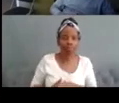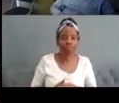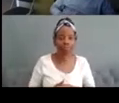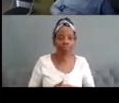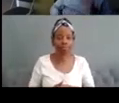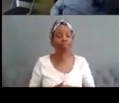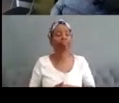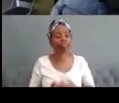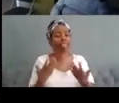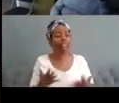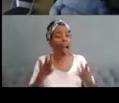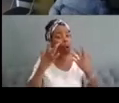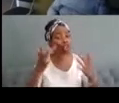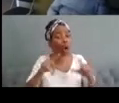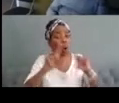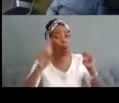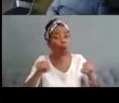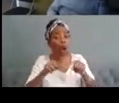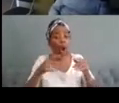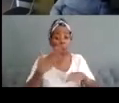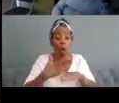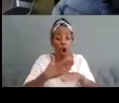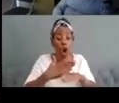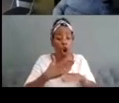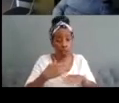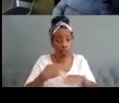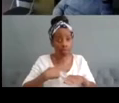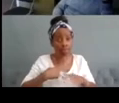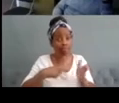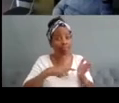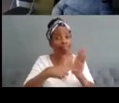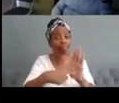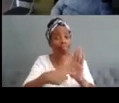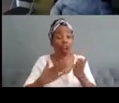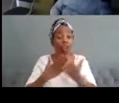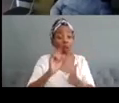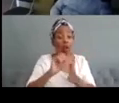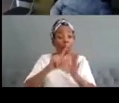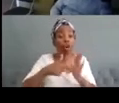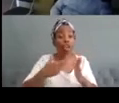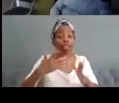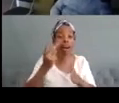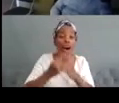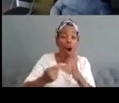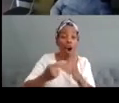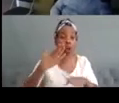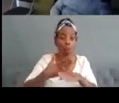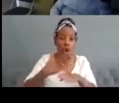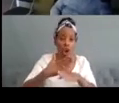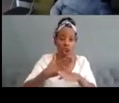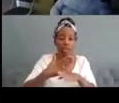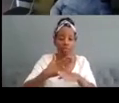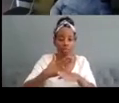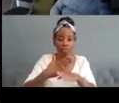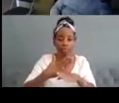work that i undertook through the help of project artworks um they